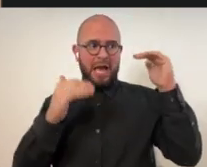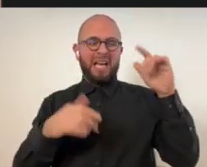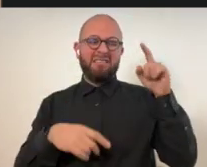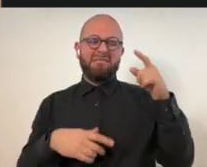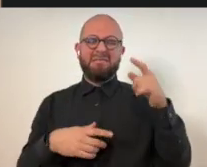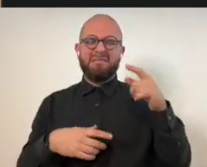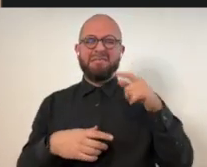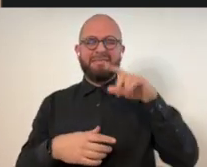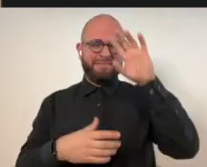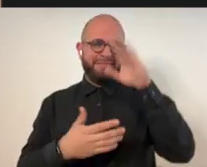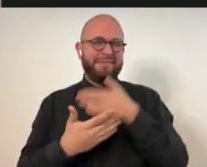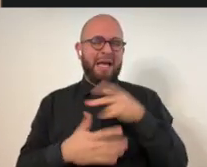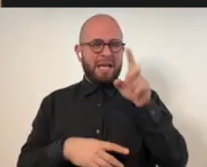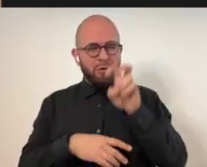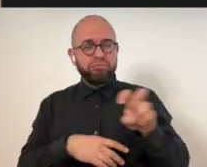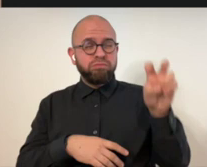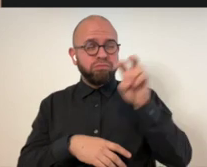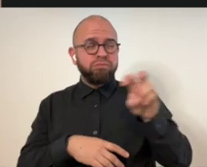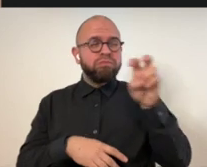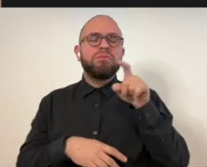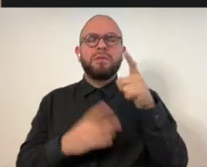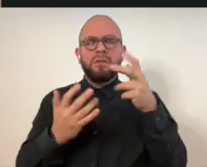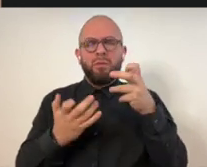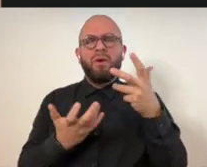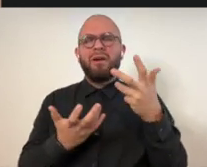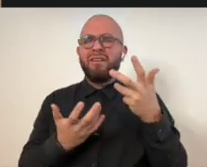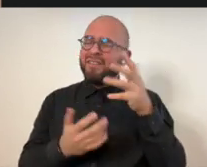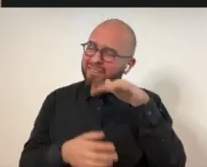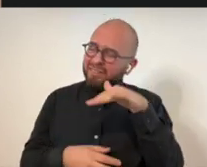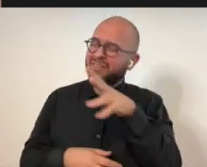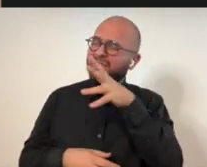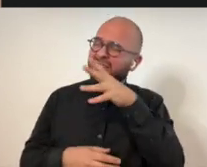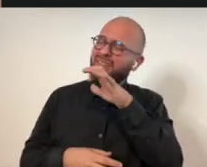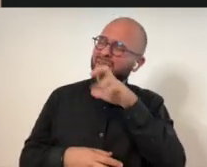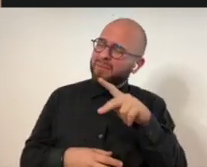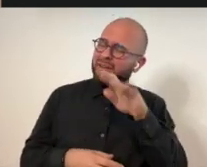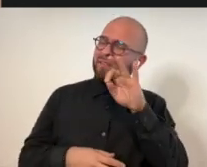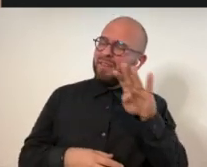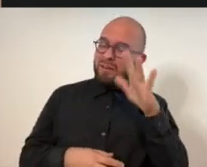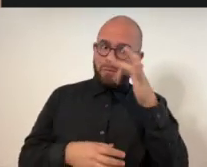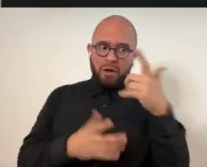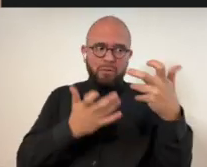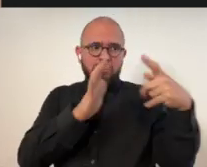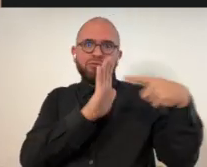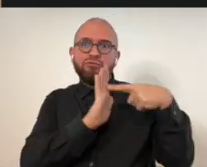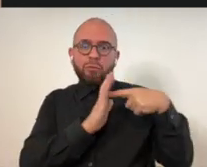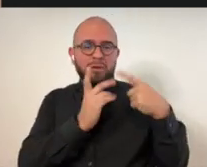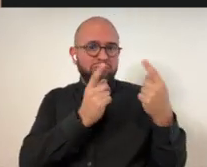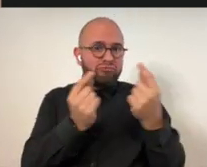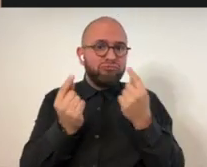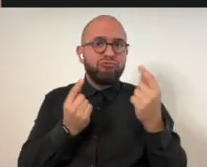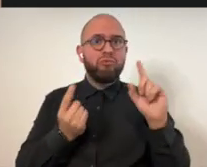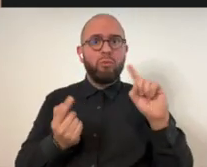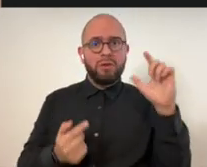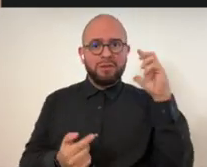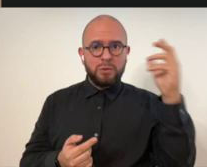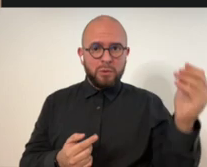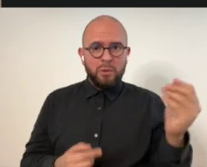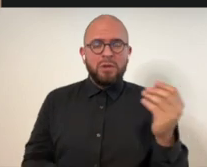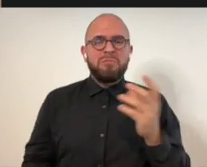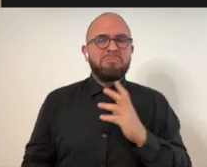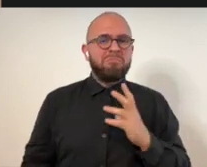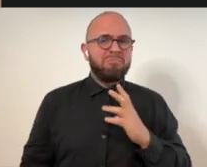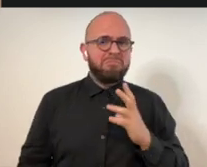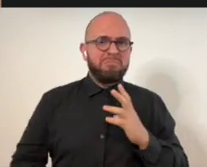about a year. And my son, my adult son travels a lot and he wanted me to get back on so he could show